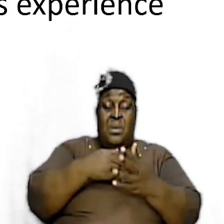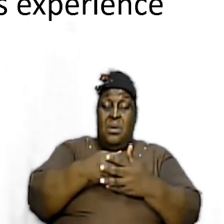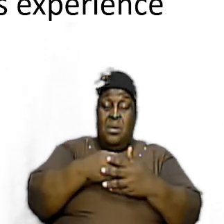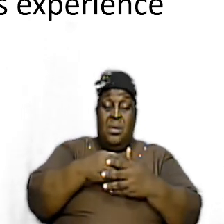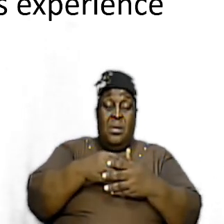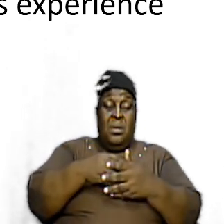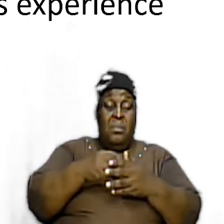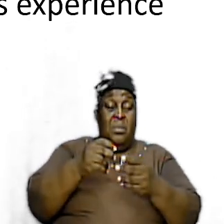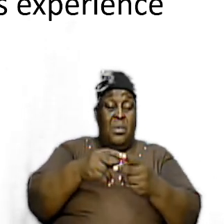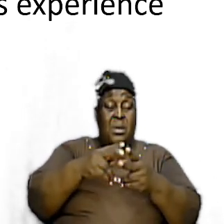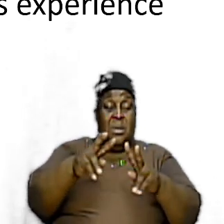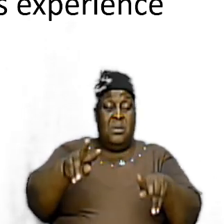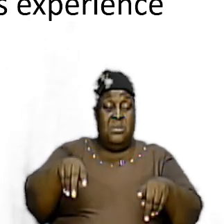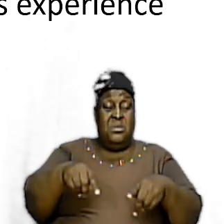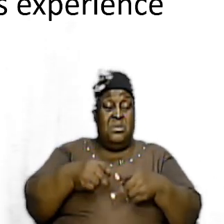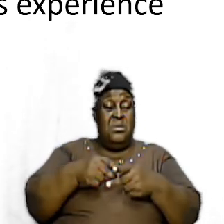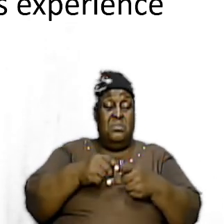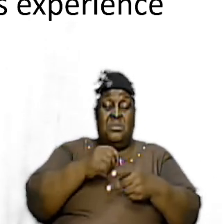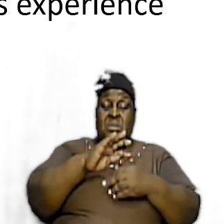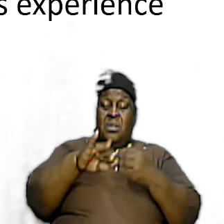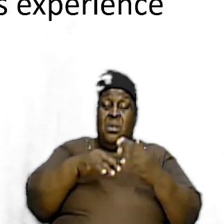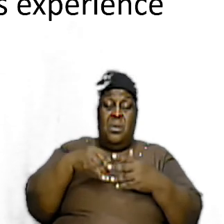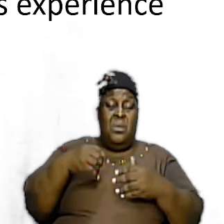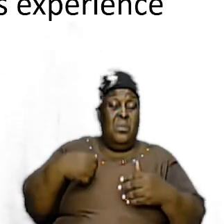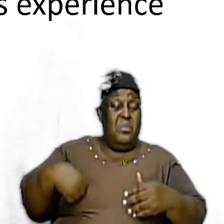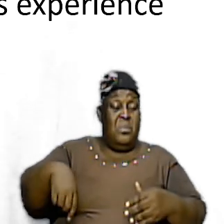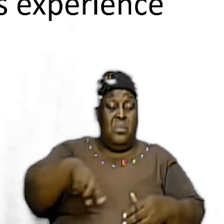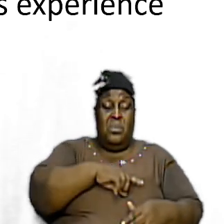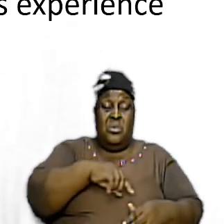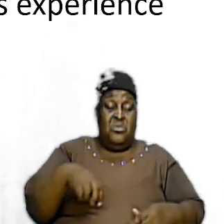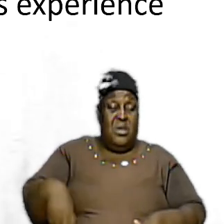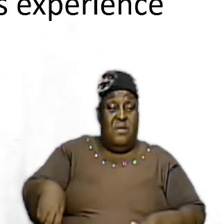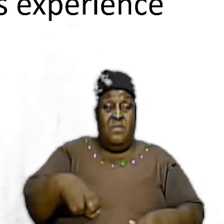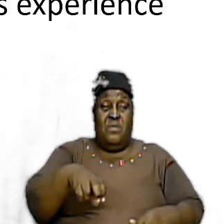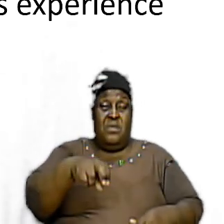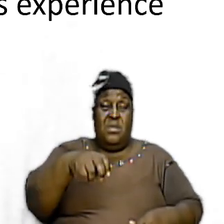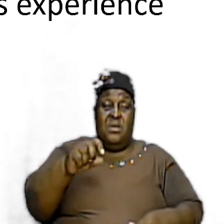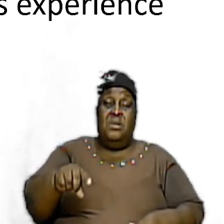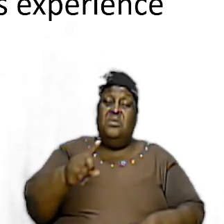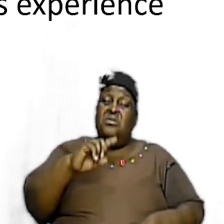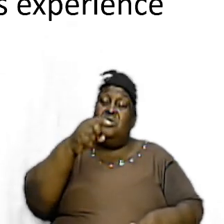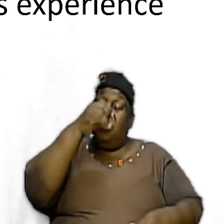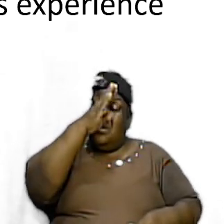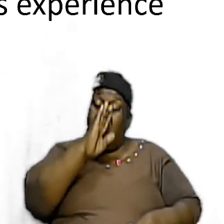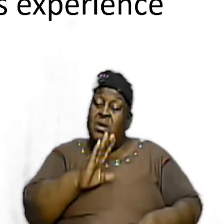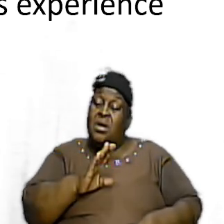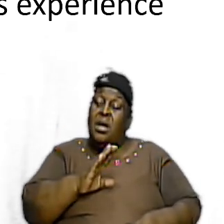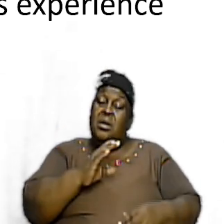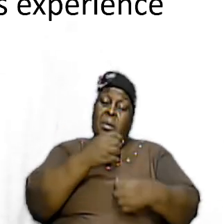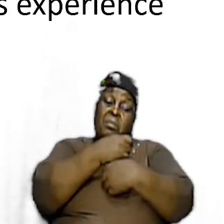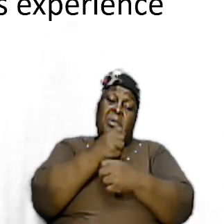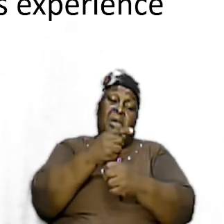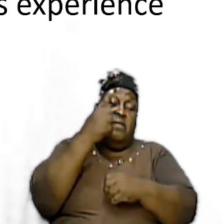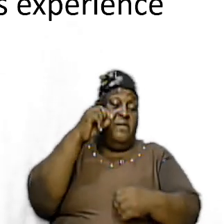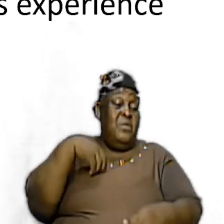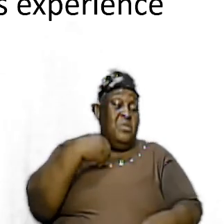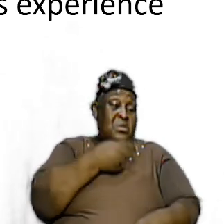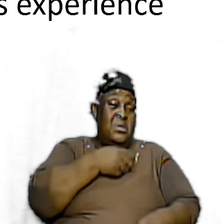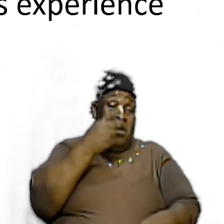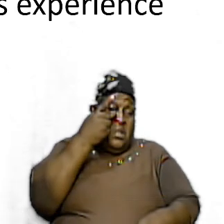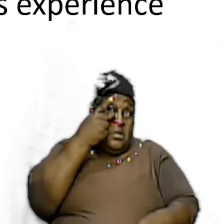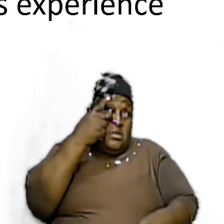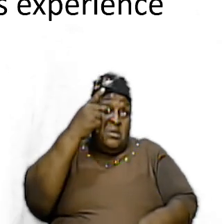because this is where God has set up for us to see his goodness